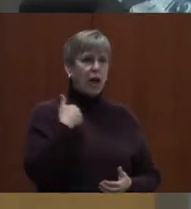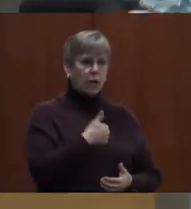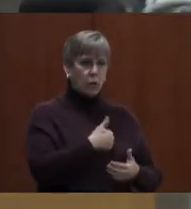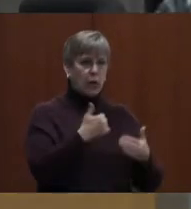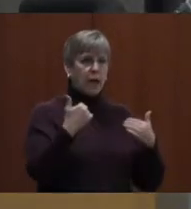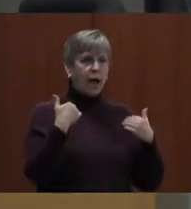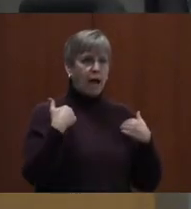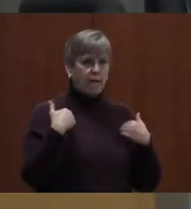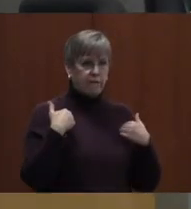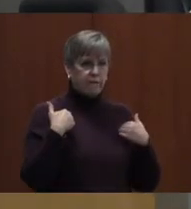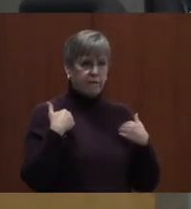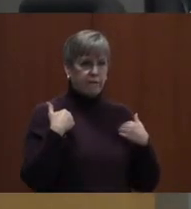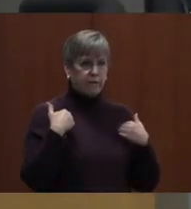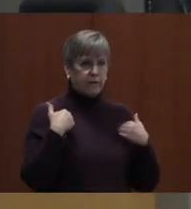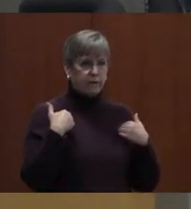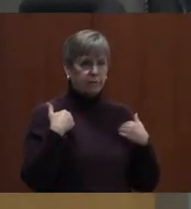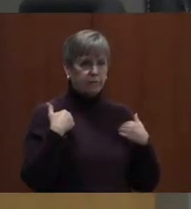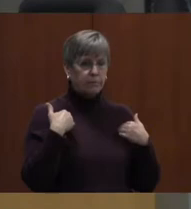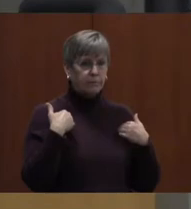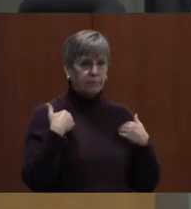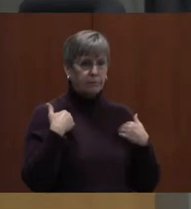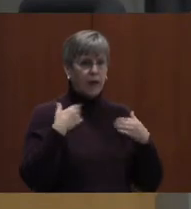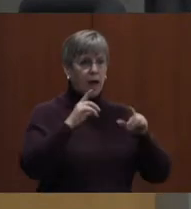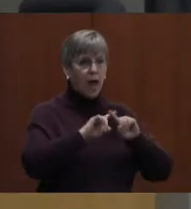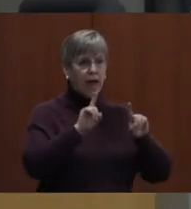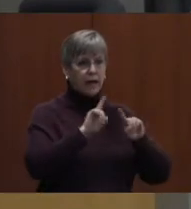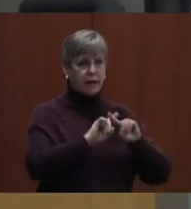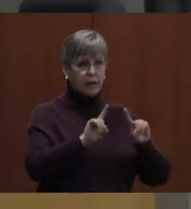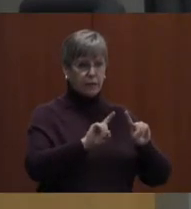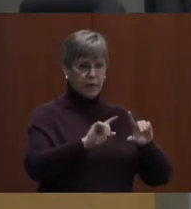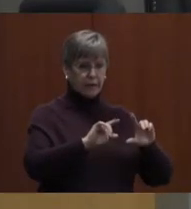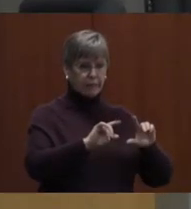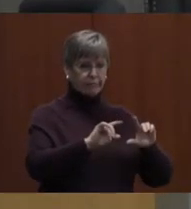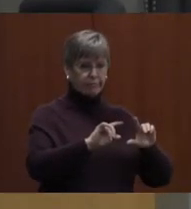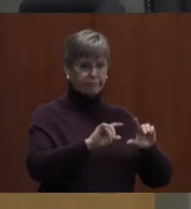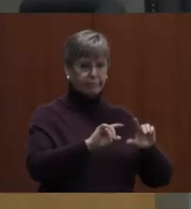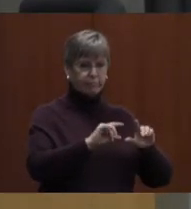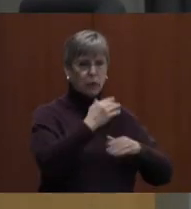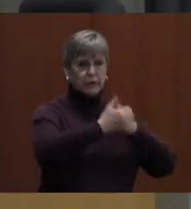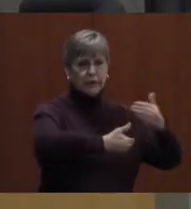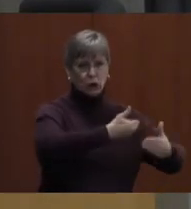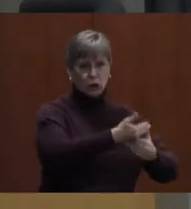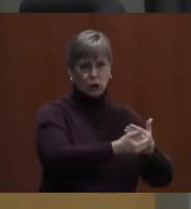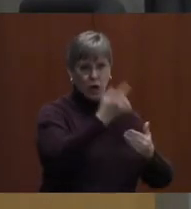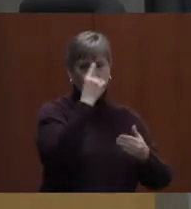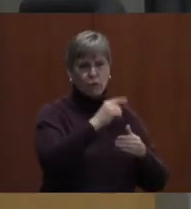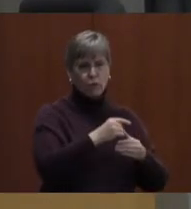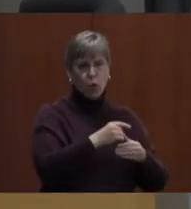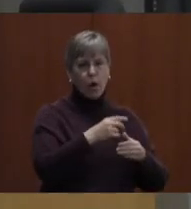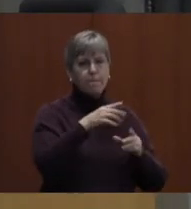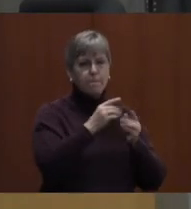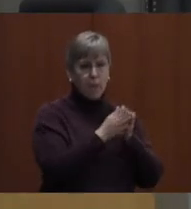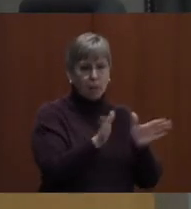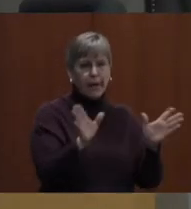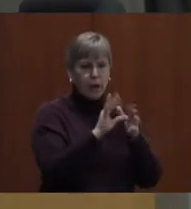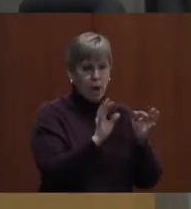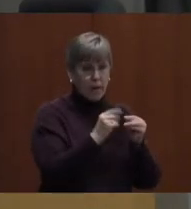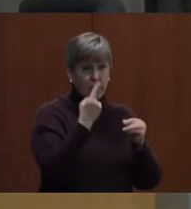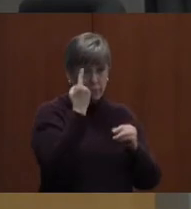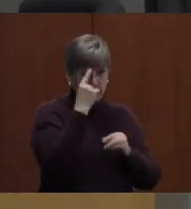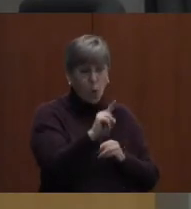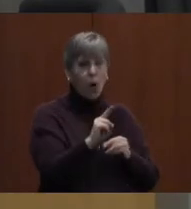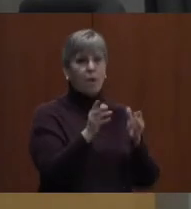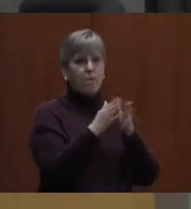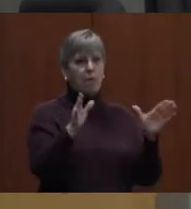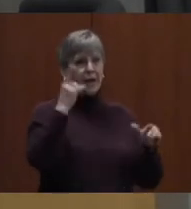a different set of procedures with regard to public comment for public hearings. Again, this